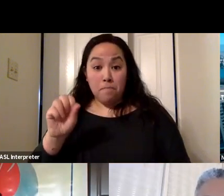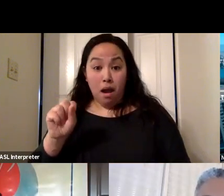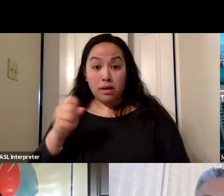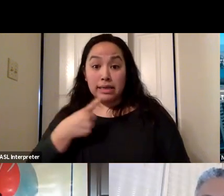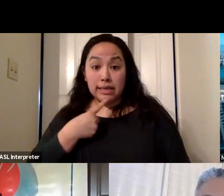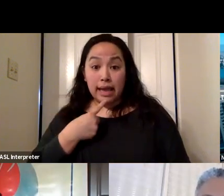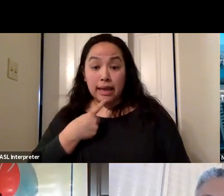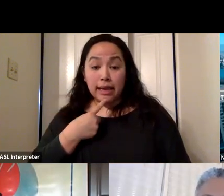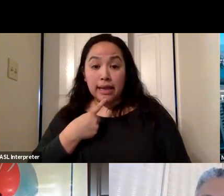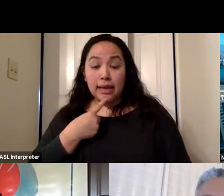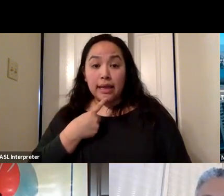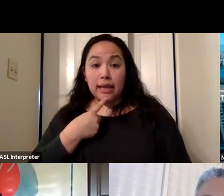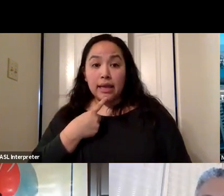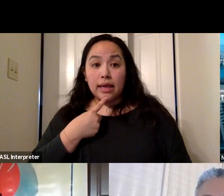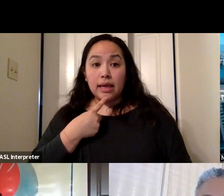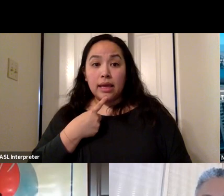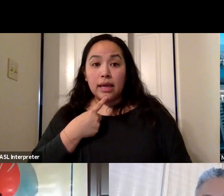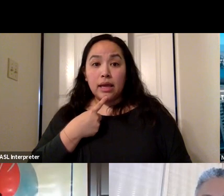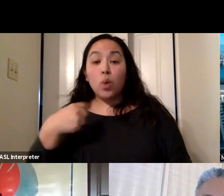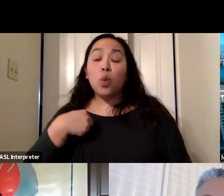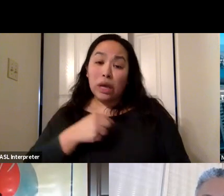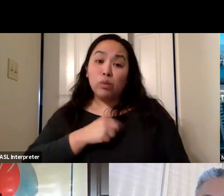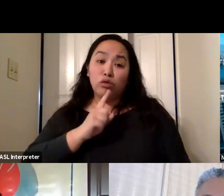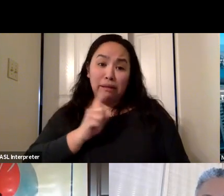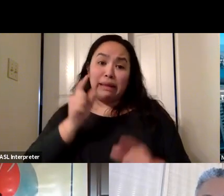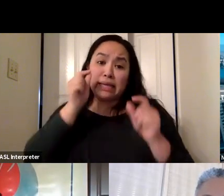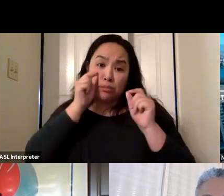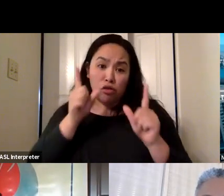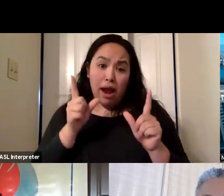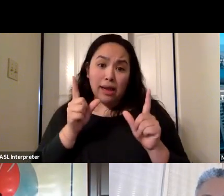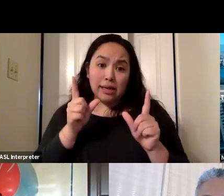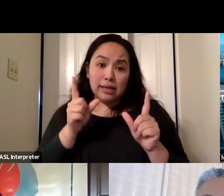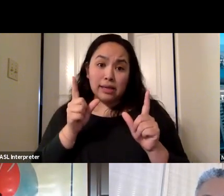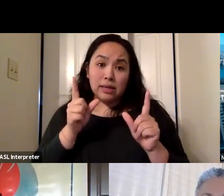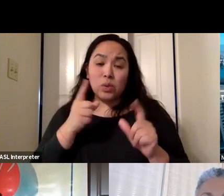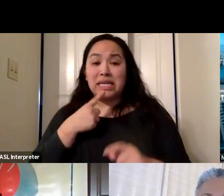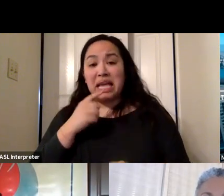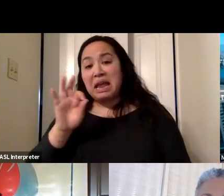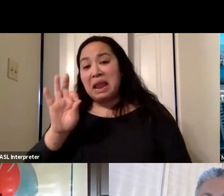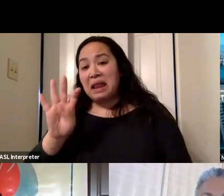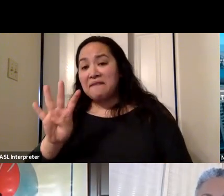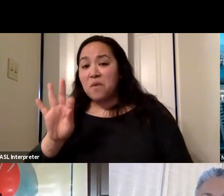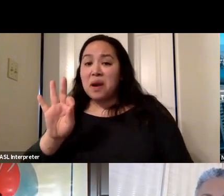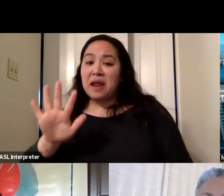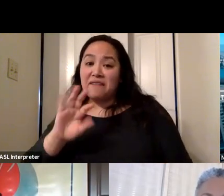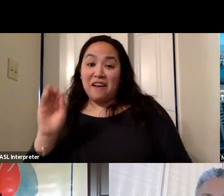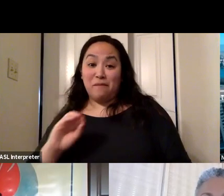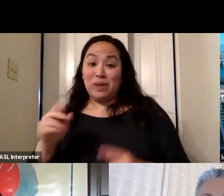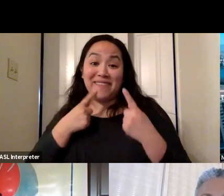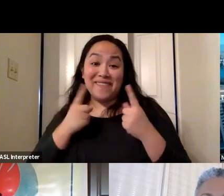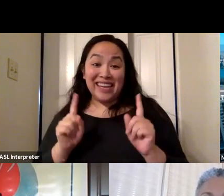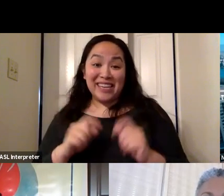so, I think, you know, surprised, pleasantly surprised that we could say 94, 95 percent effective. I mean, this is